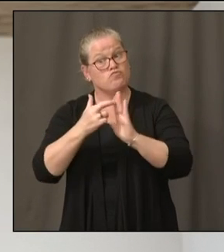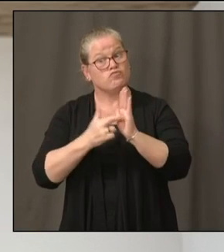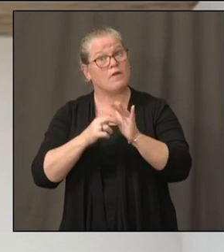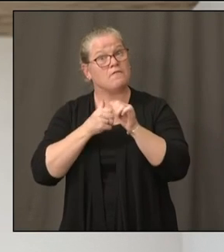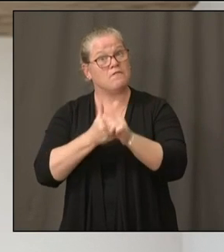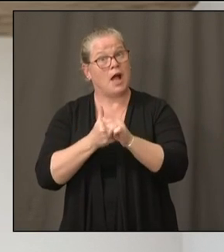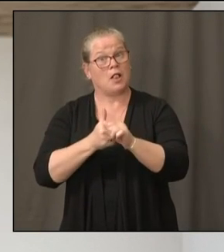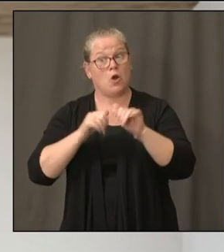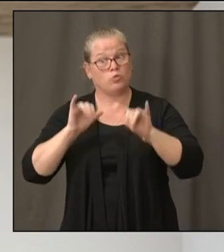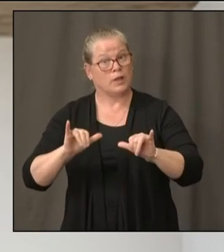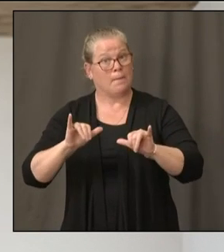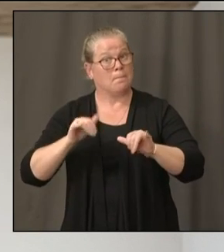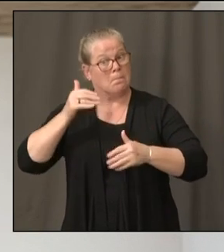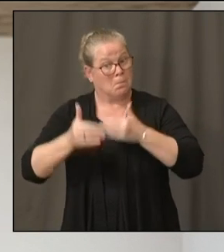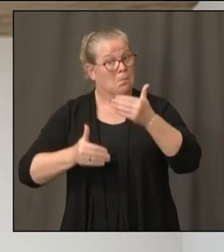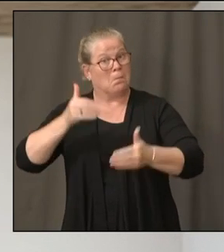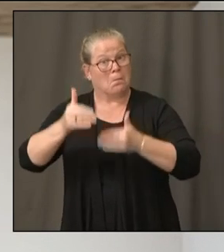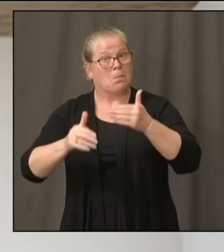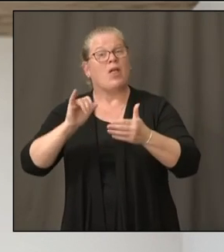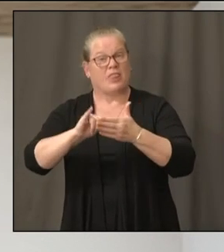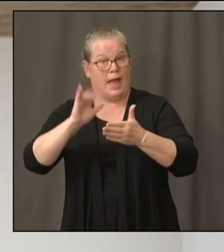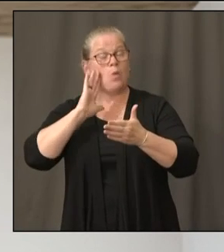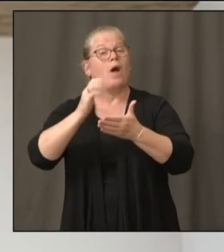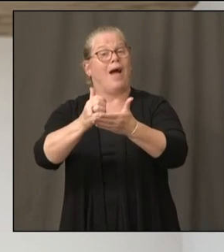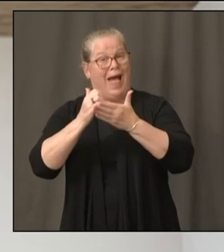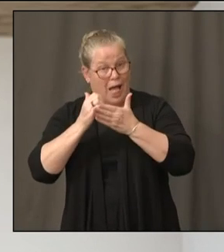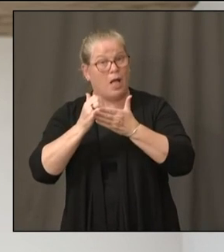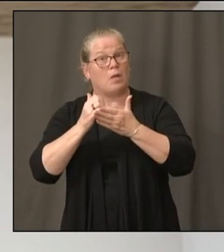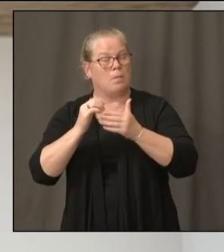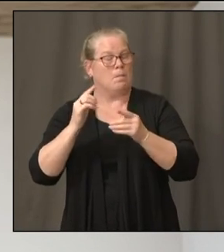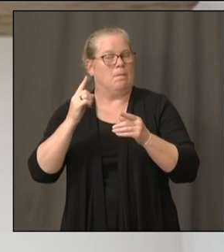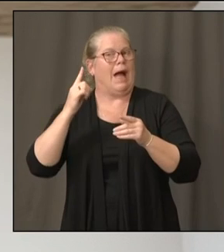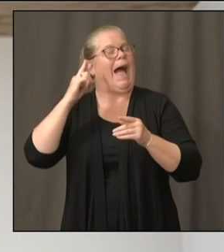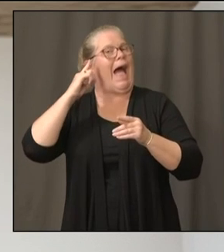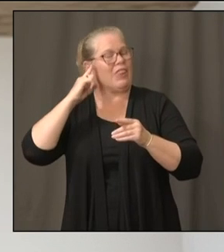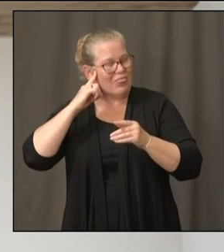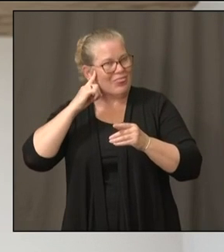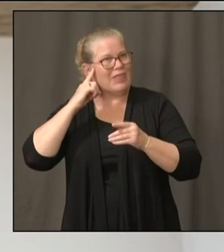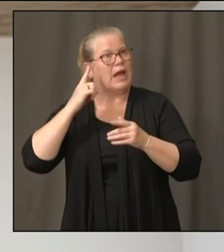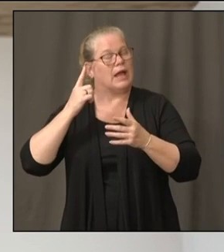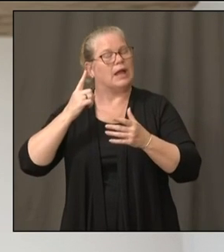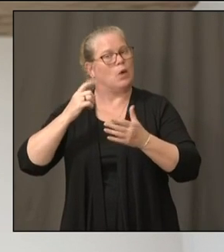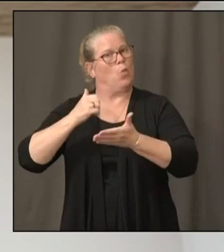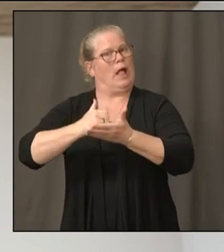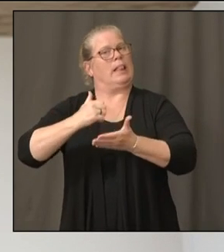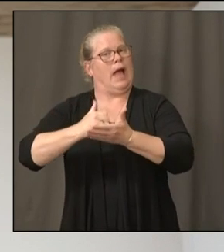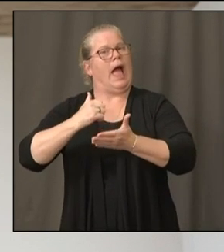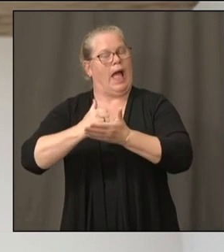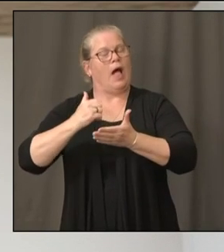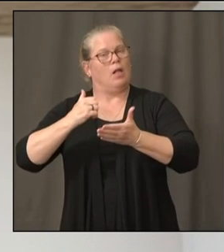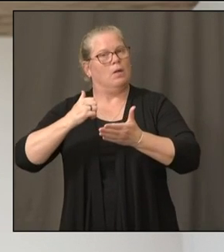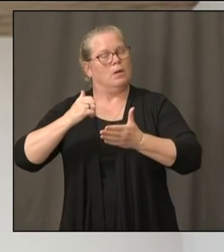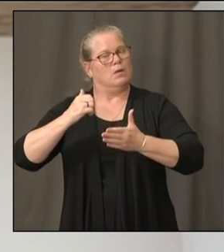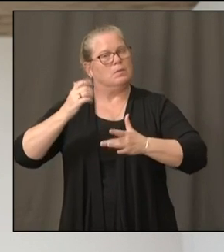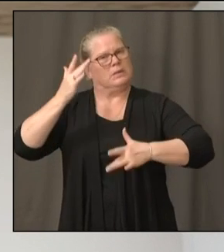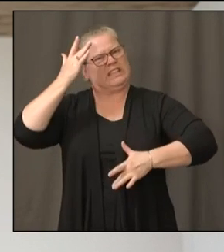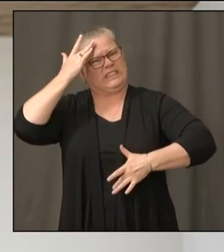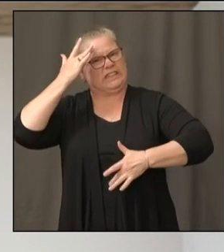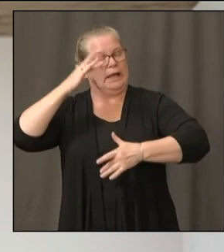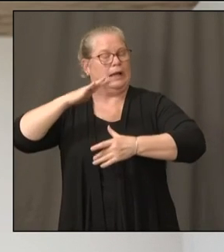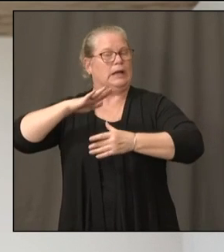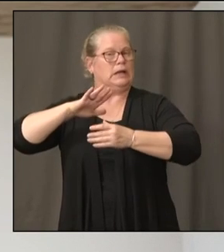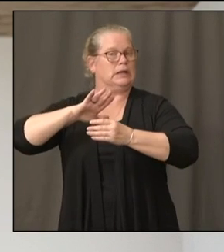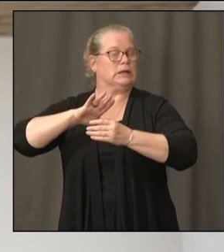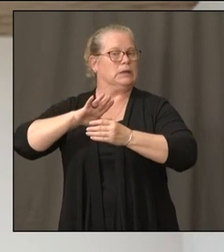think, go a long ways in terms of blunting a resurgence. I don't expect us to go down to